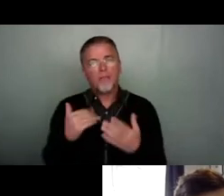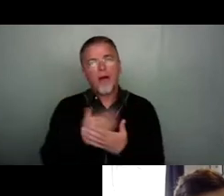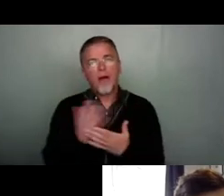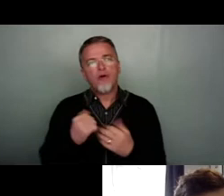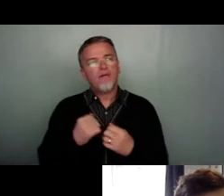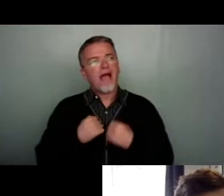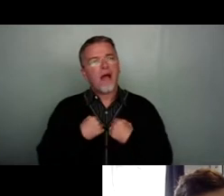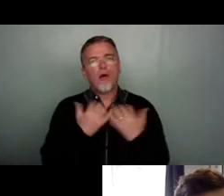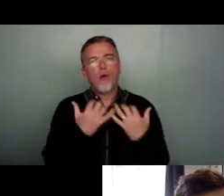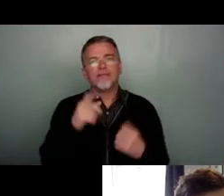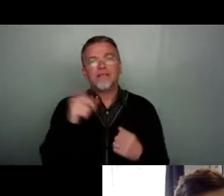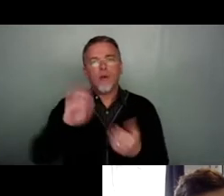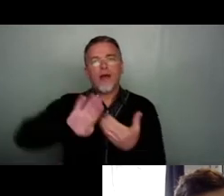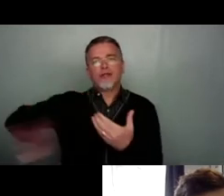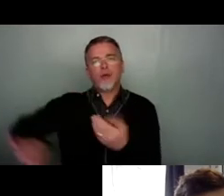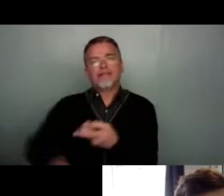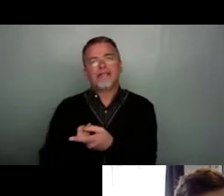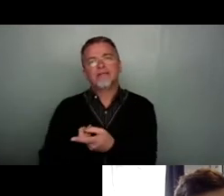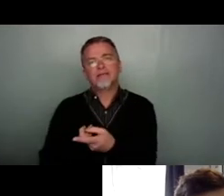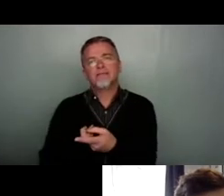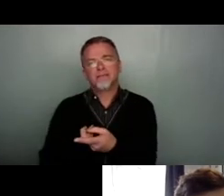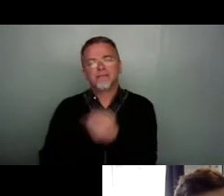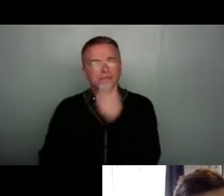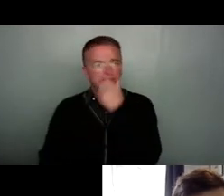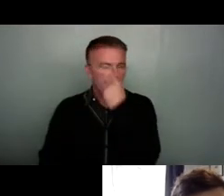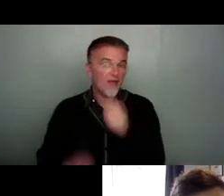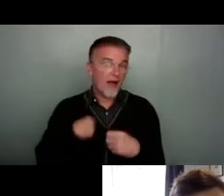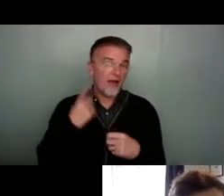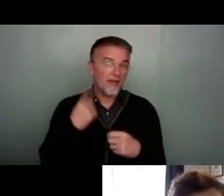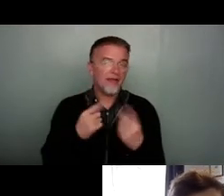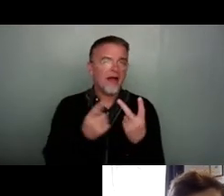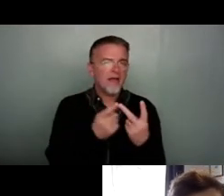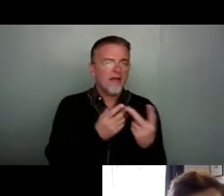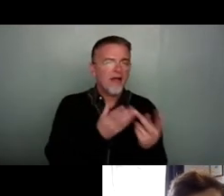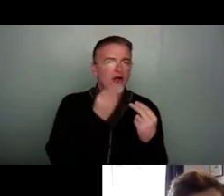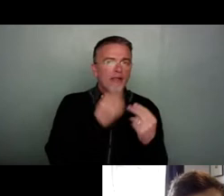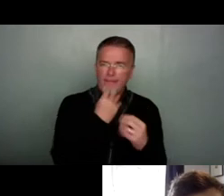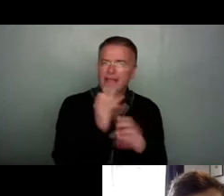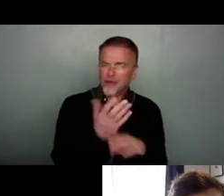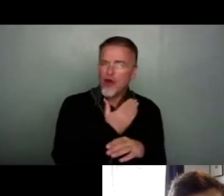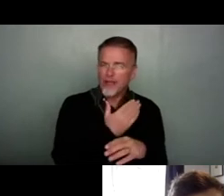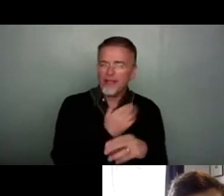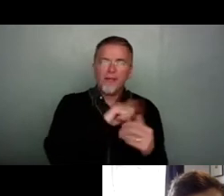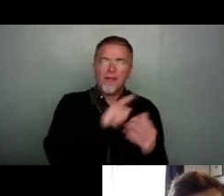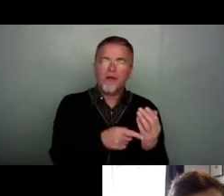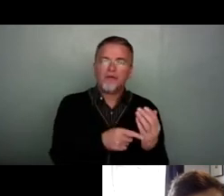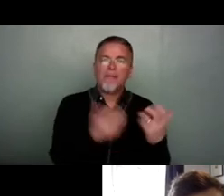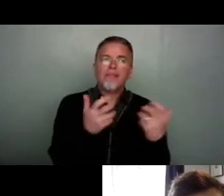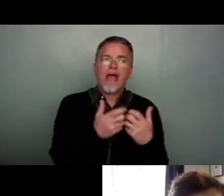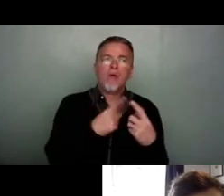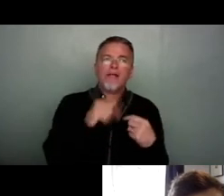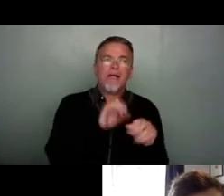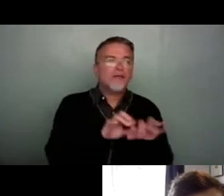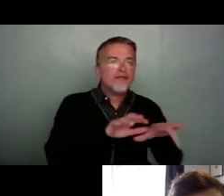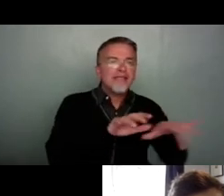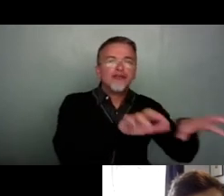that may be excluded from that. And I think that the other learning which I mentioned earlier is about how we can reach